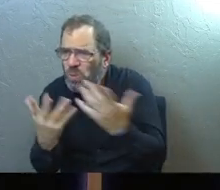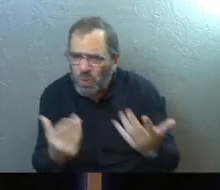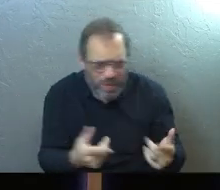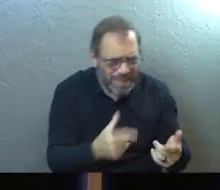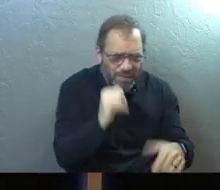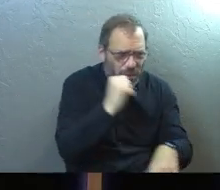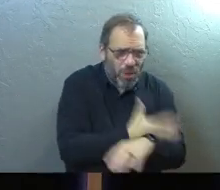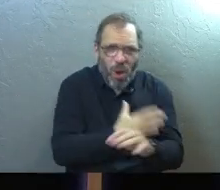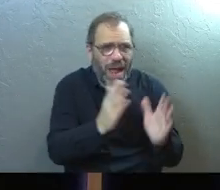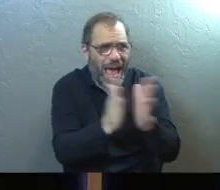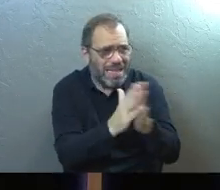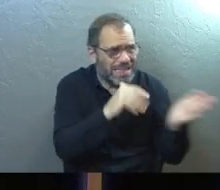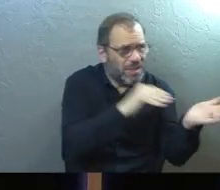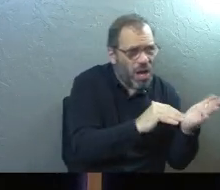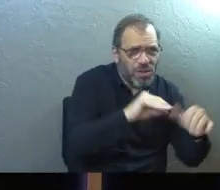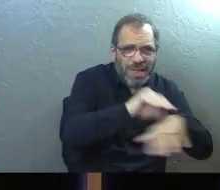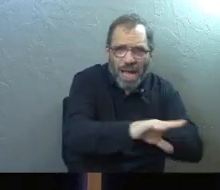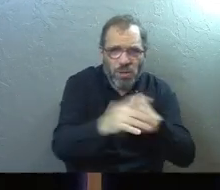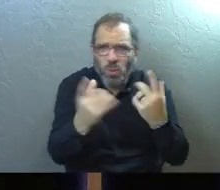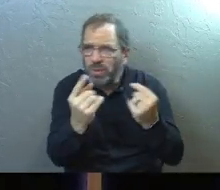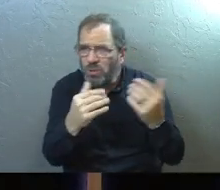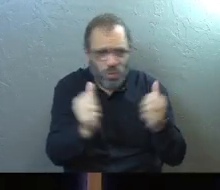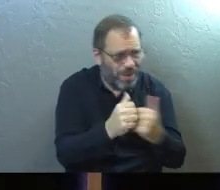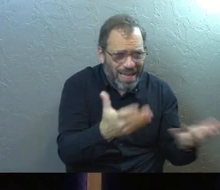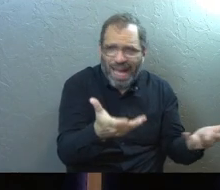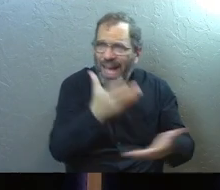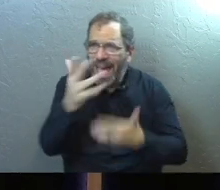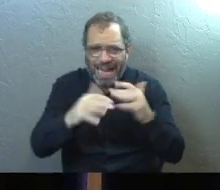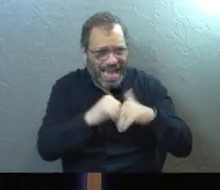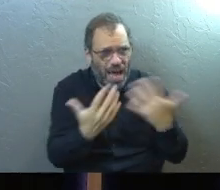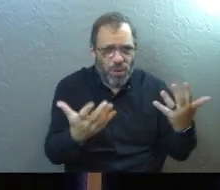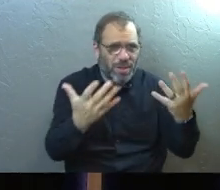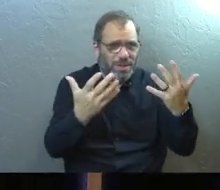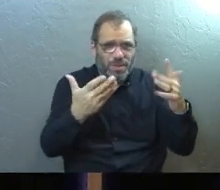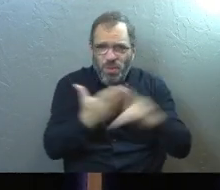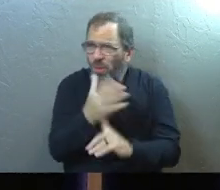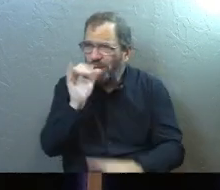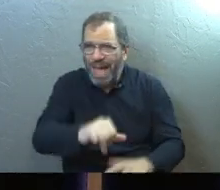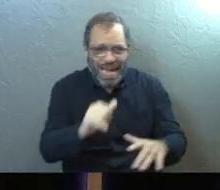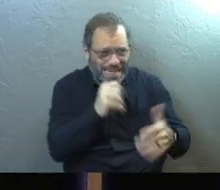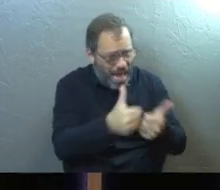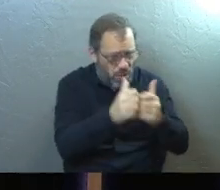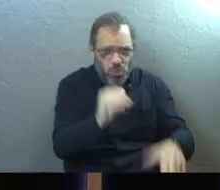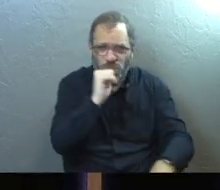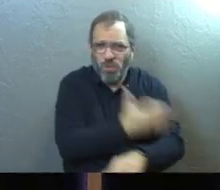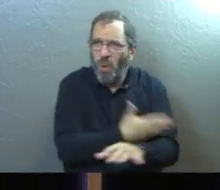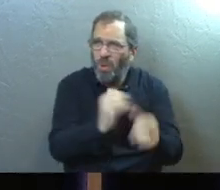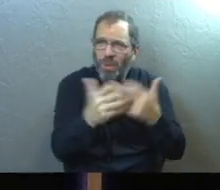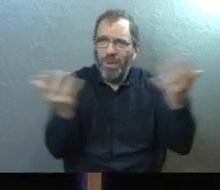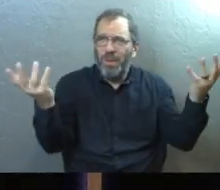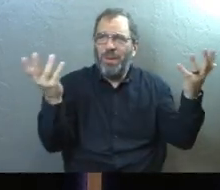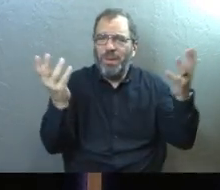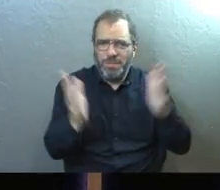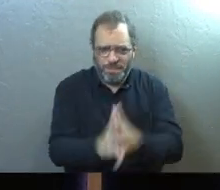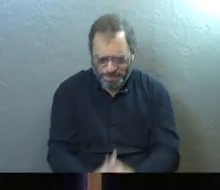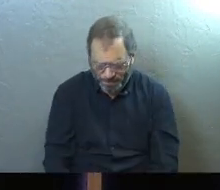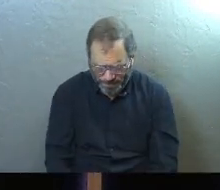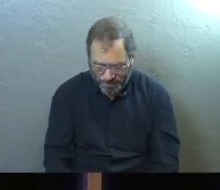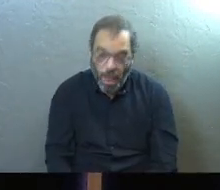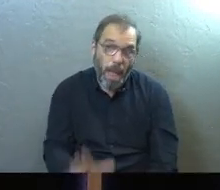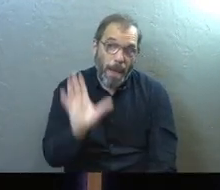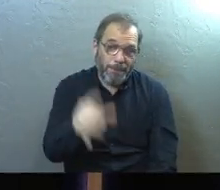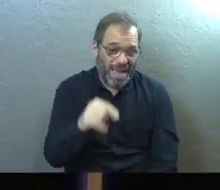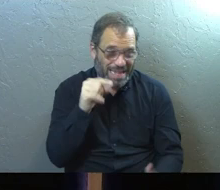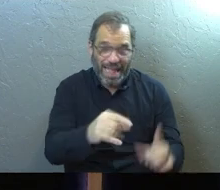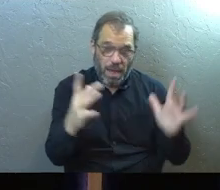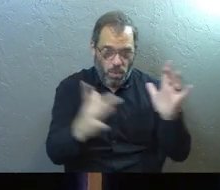to do and seeking doctors and counselors on what to do and how to get through that and not lose their daughter. But